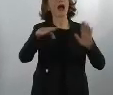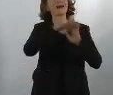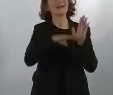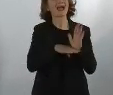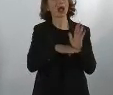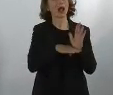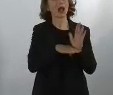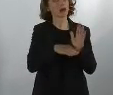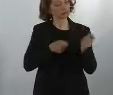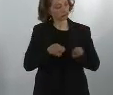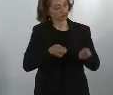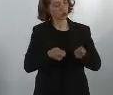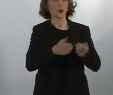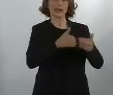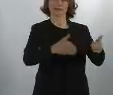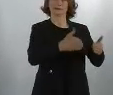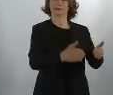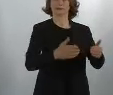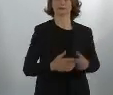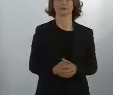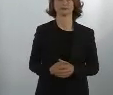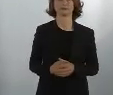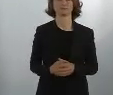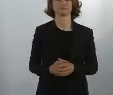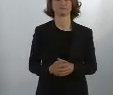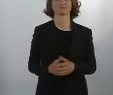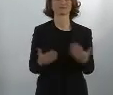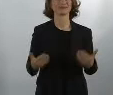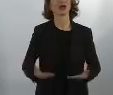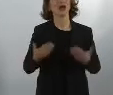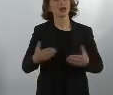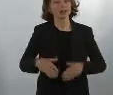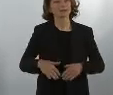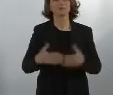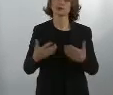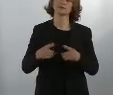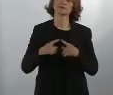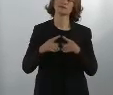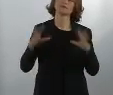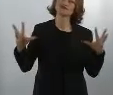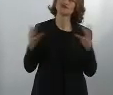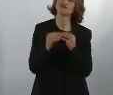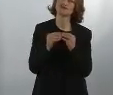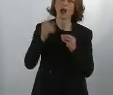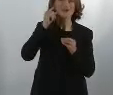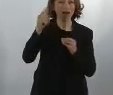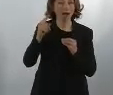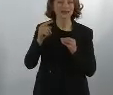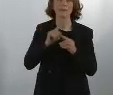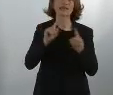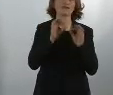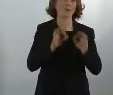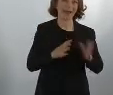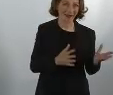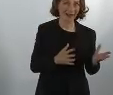migration in line with clear rules and structures. So far as to the beginning of our informal